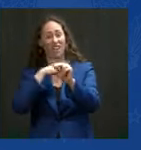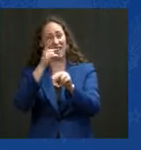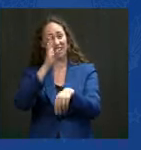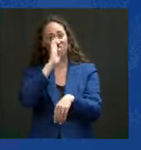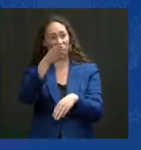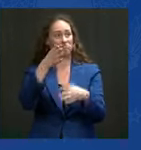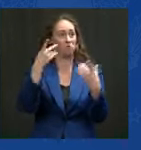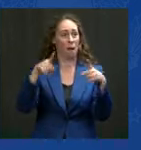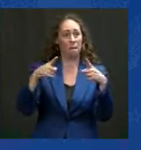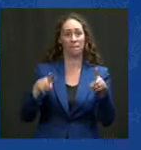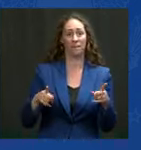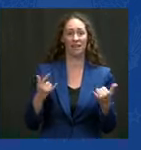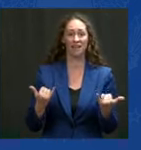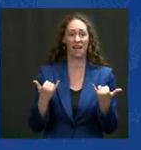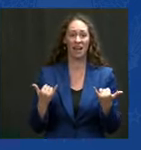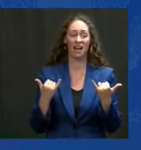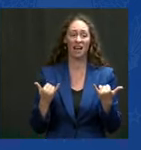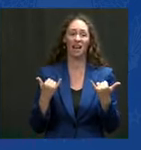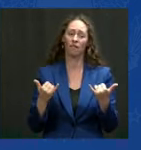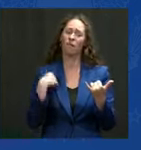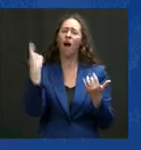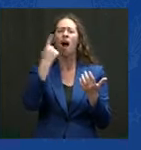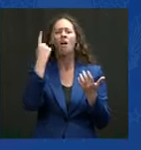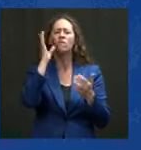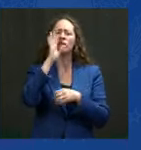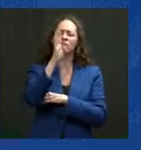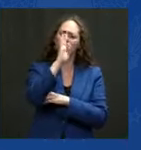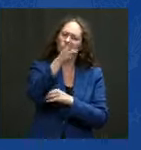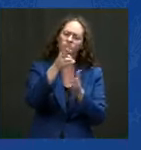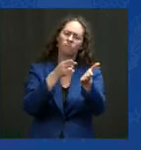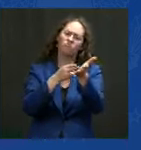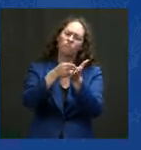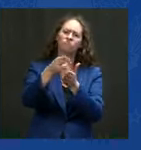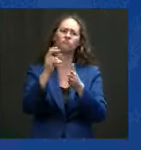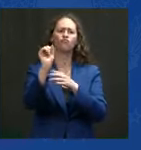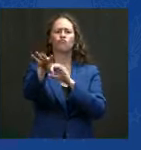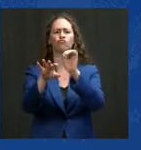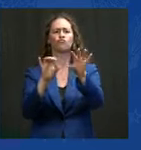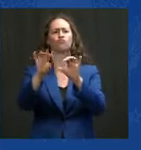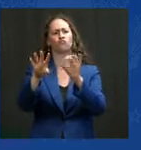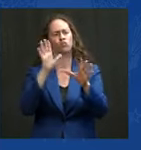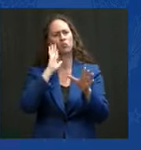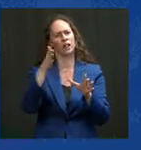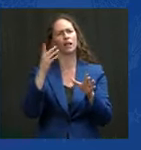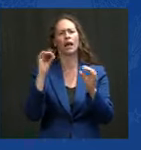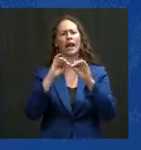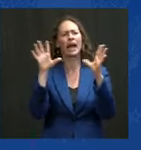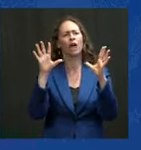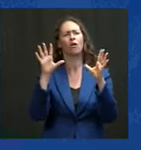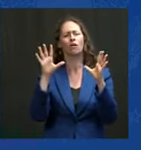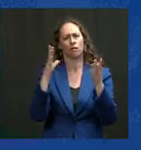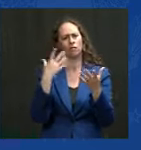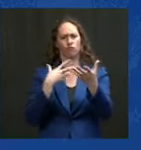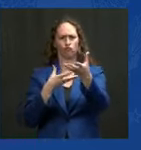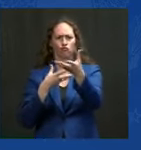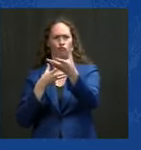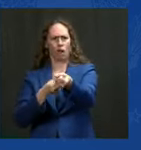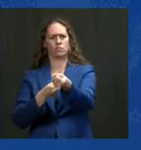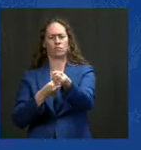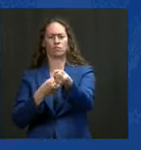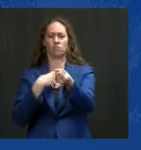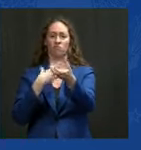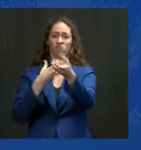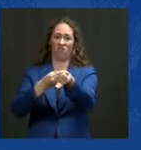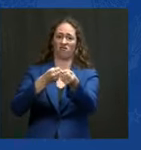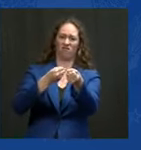as I promised I would always do, lay things out on the line and honor your trust with trust. So hear